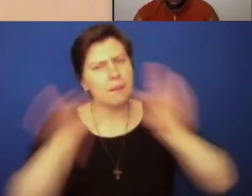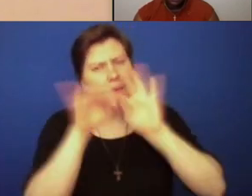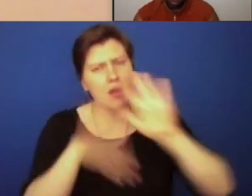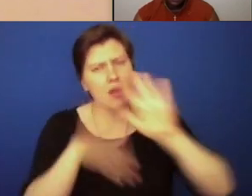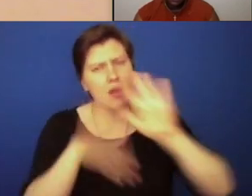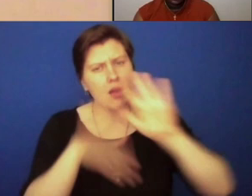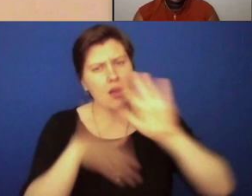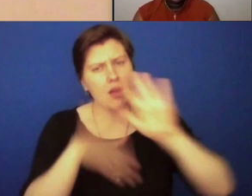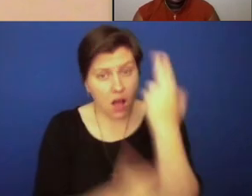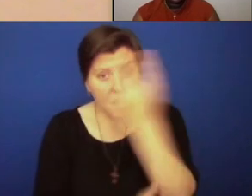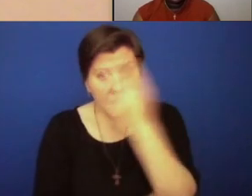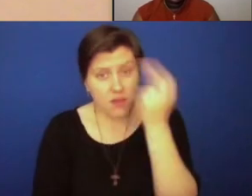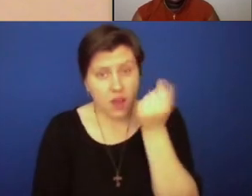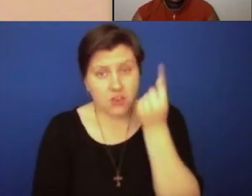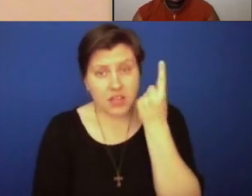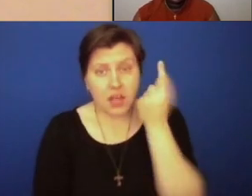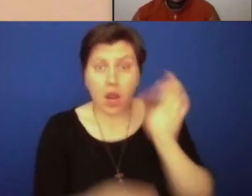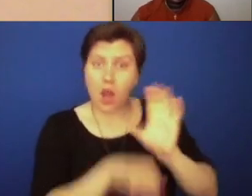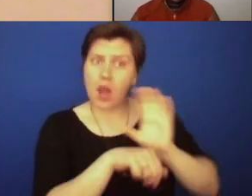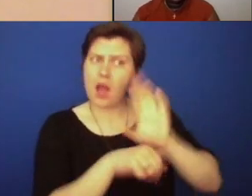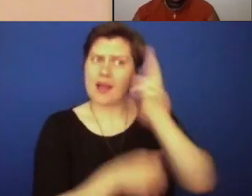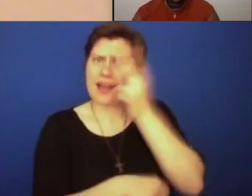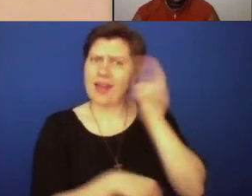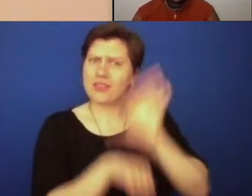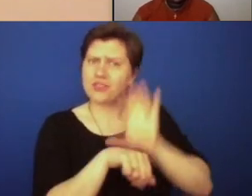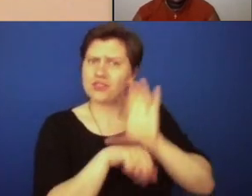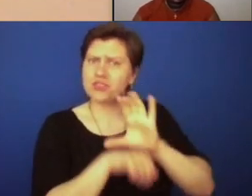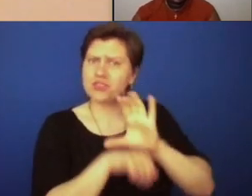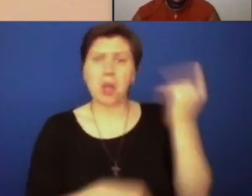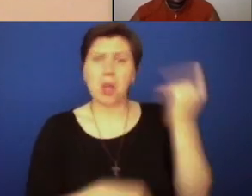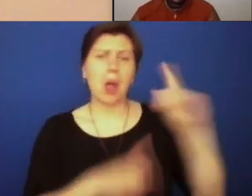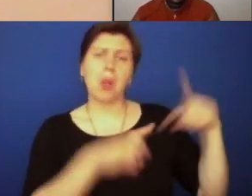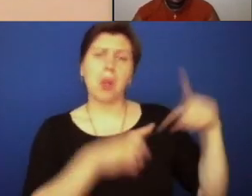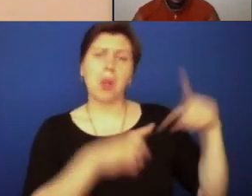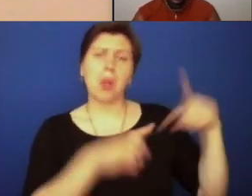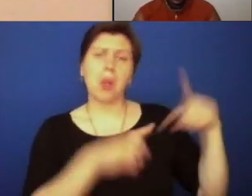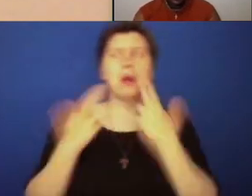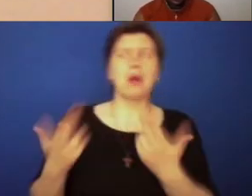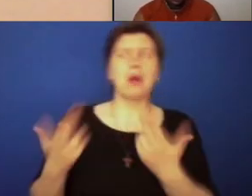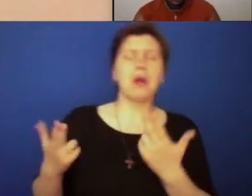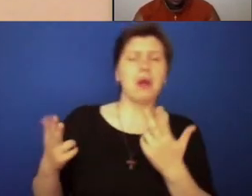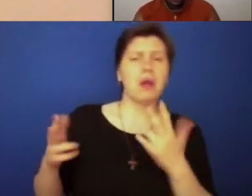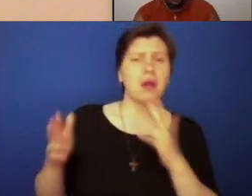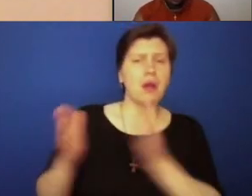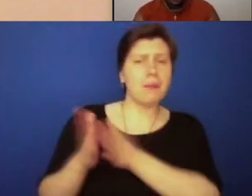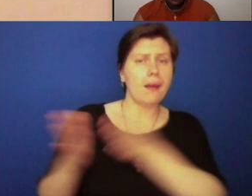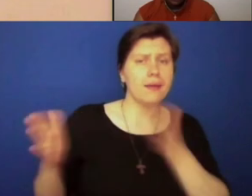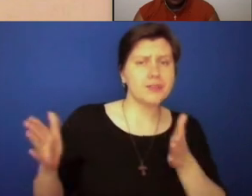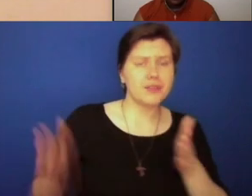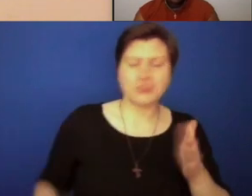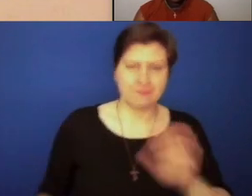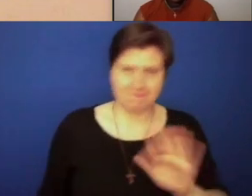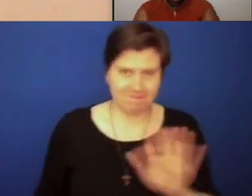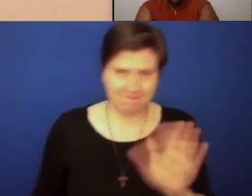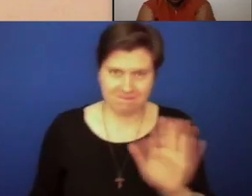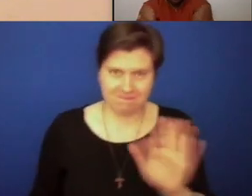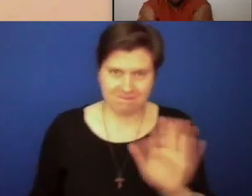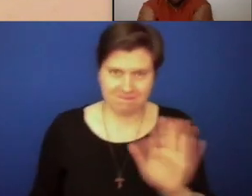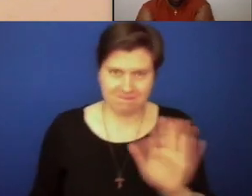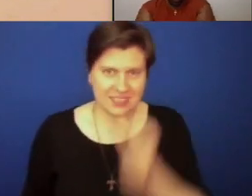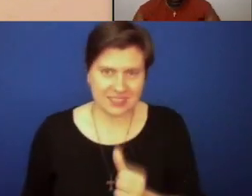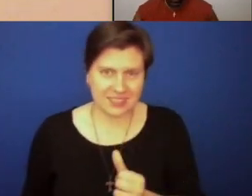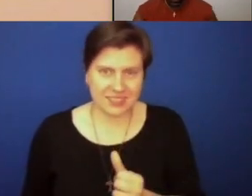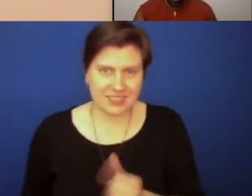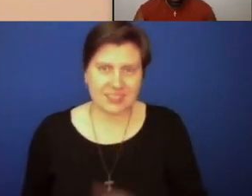understand, is that the Catholic Church was never an innocent bystander in the history of slavery, segregation, or exclusion in American